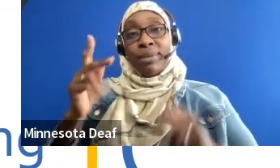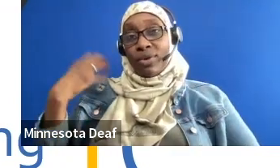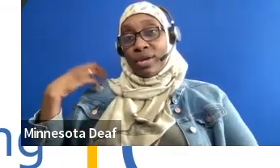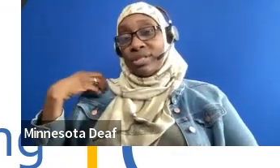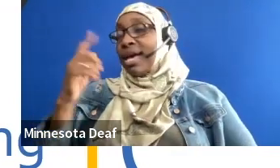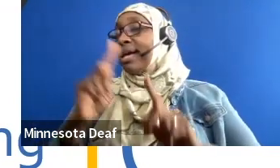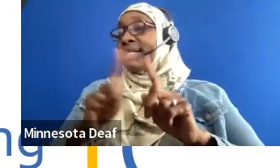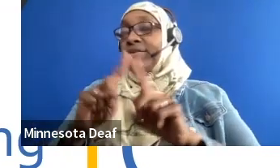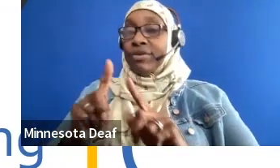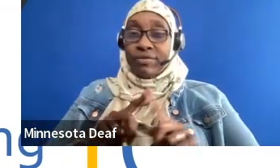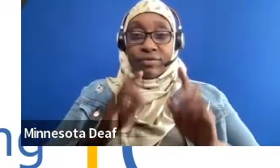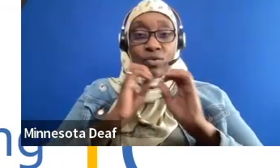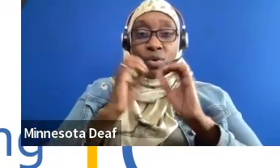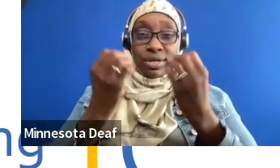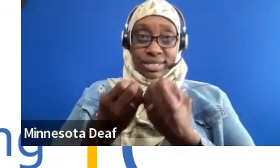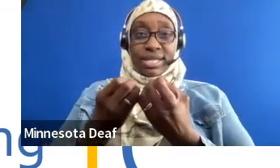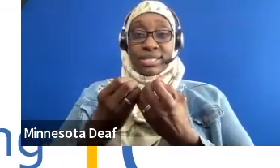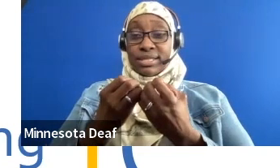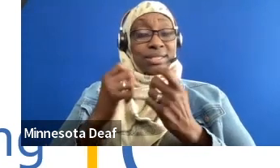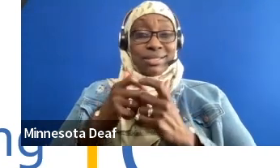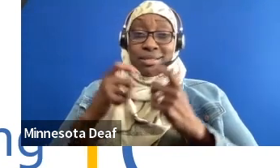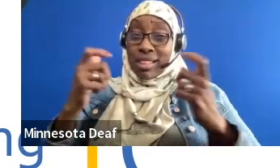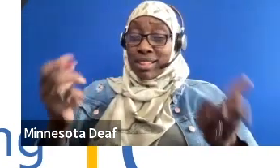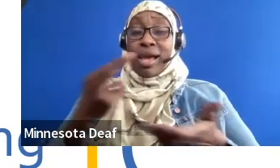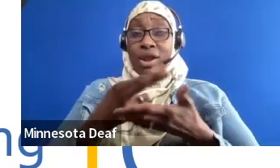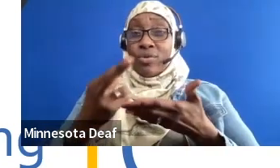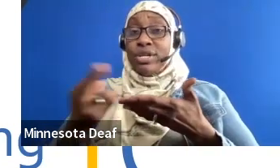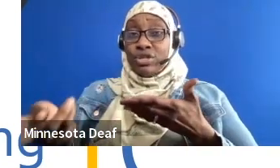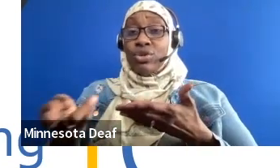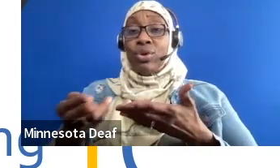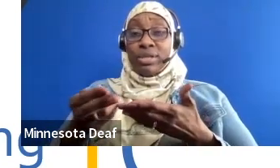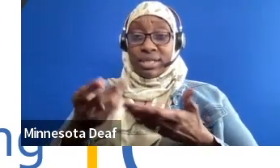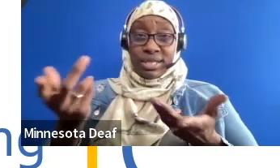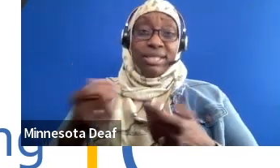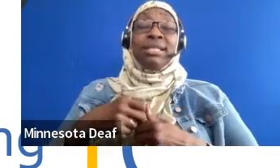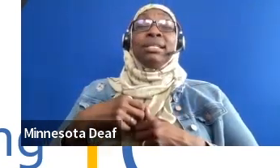showcase your use. there's a lot of resources out there. Let's help you get connected with them.